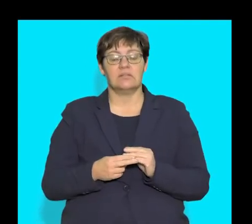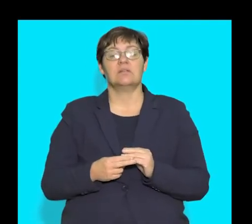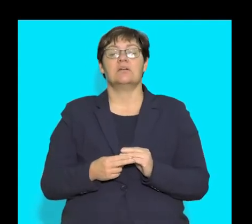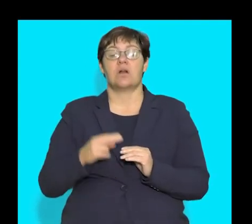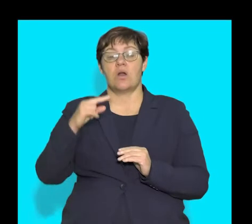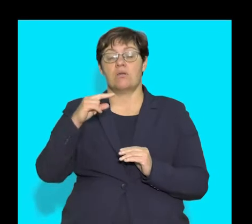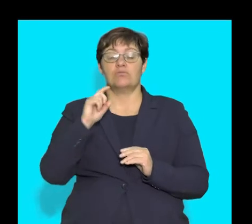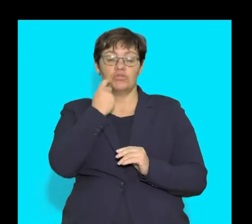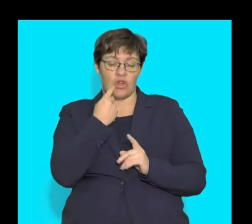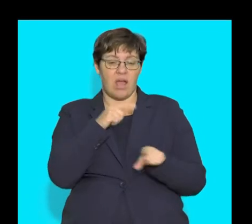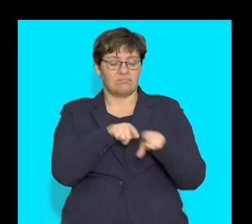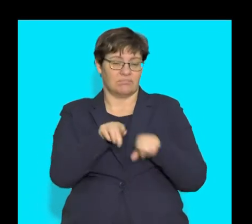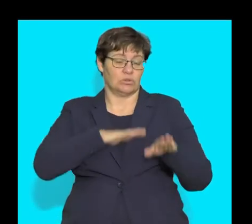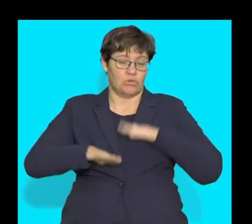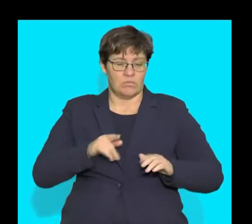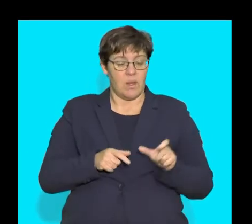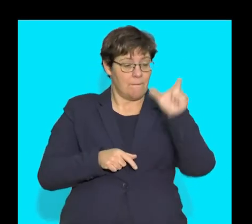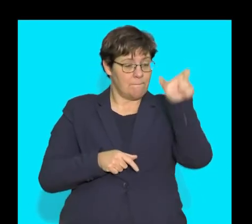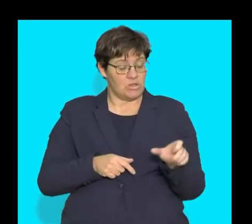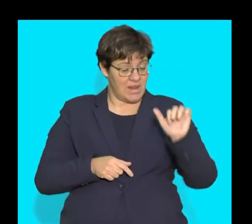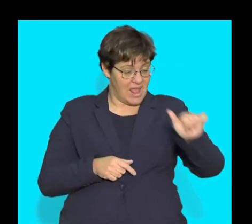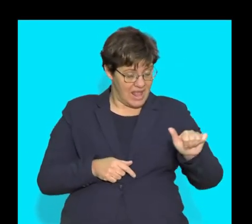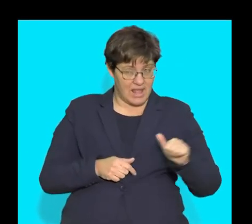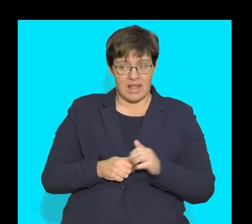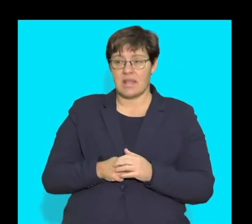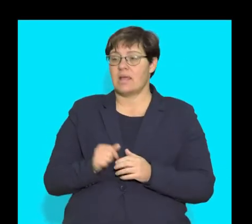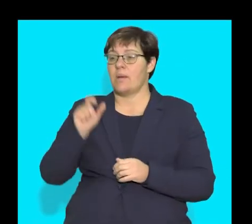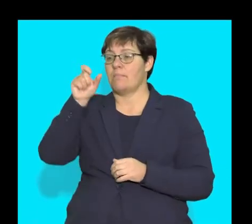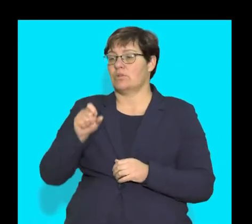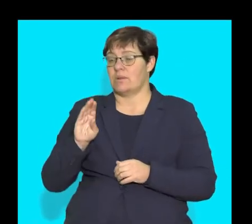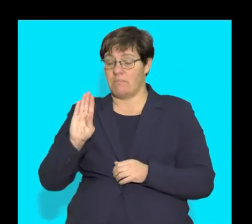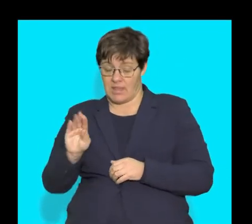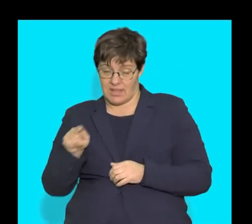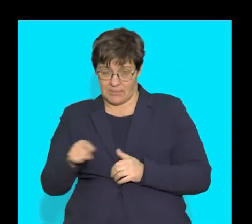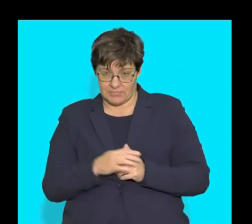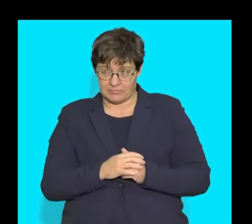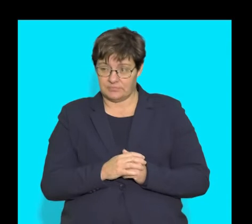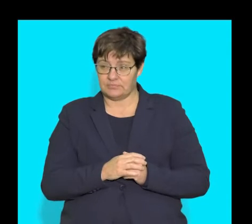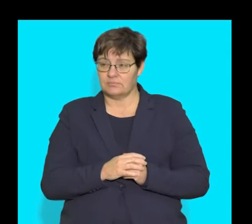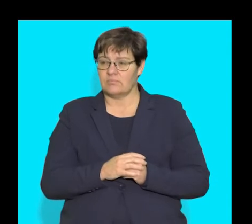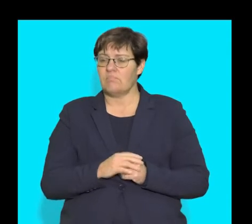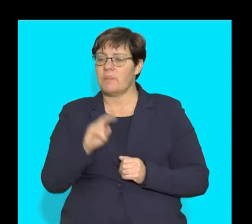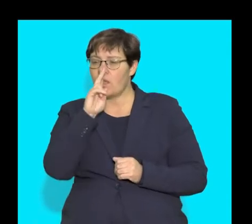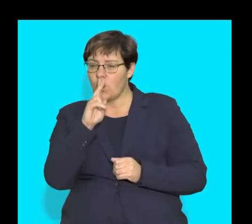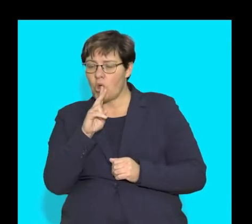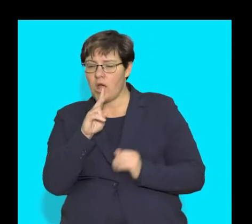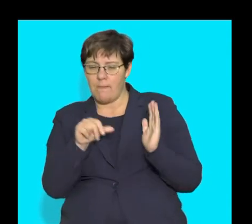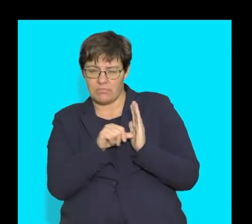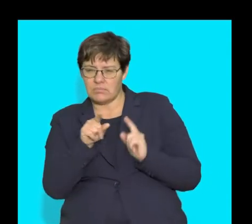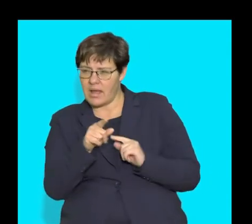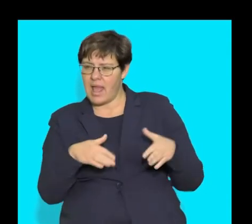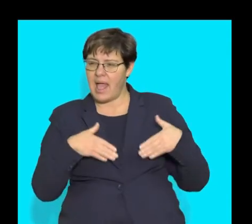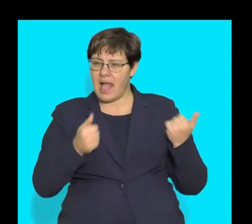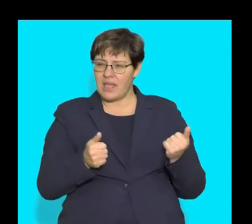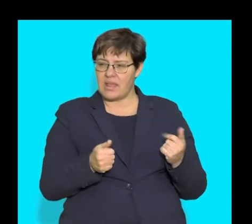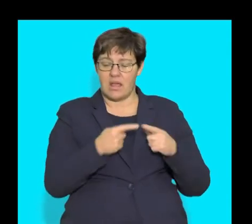test of the healthy individual person A and a diabetic individual. Let's look at the key. So the healthy